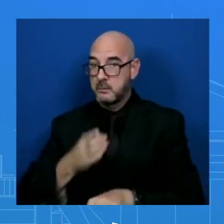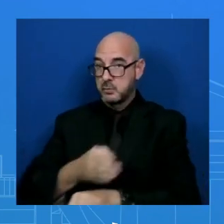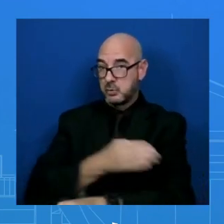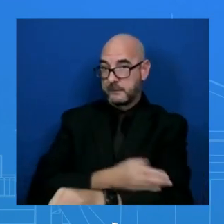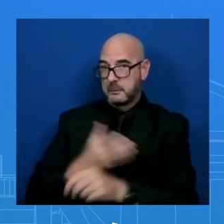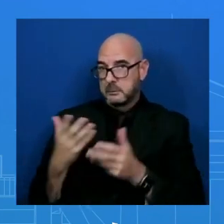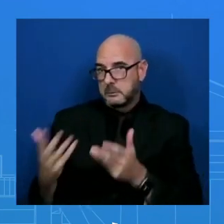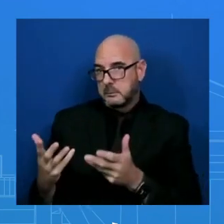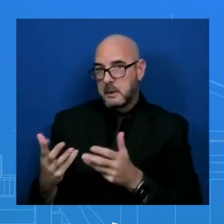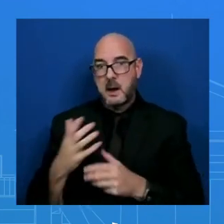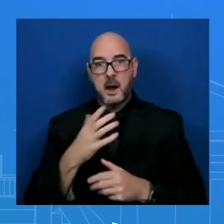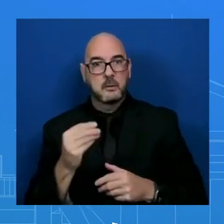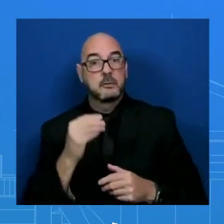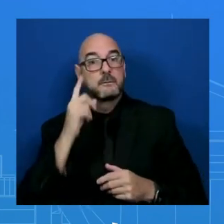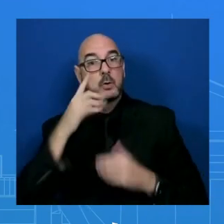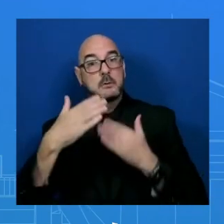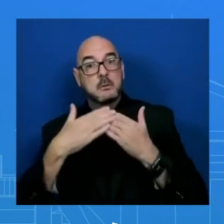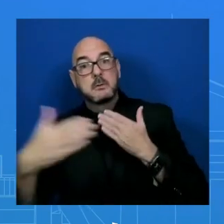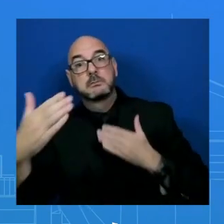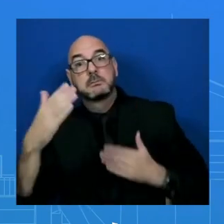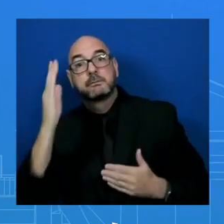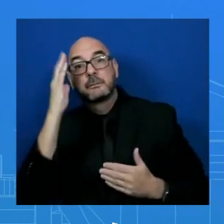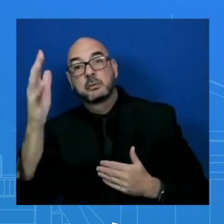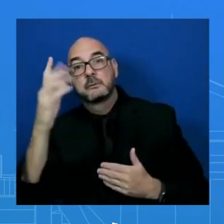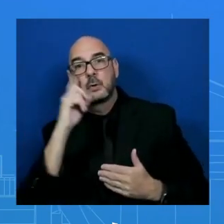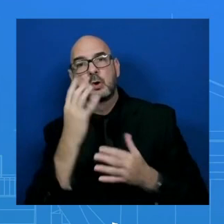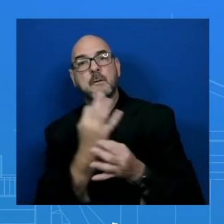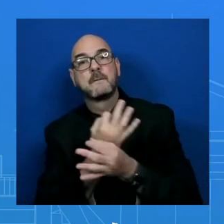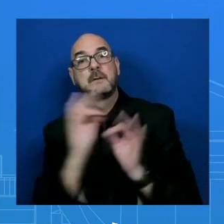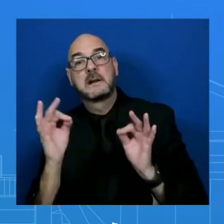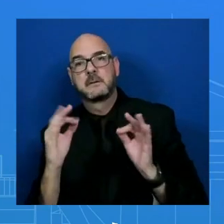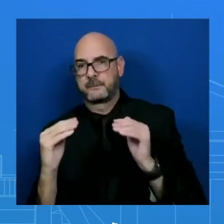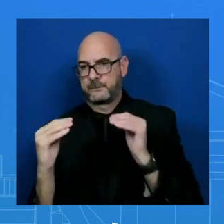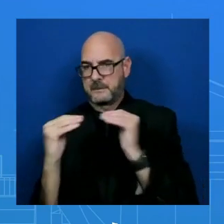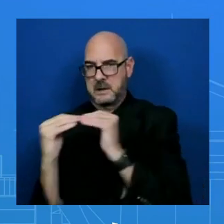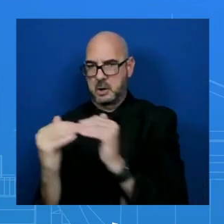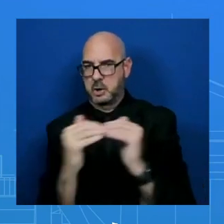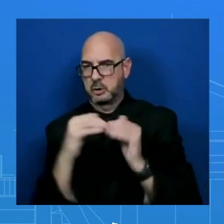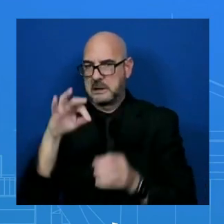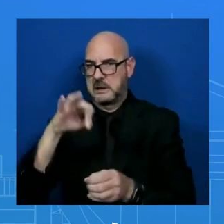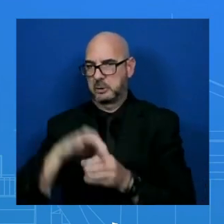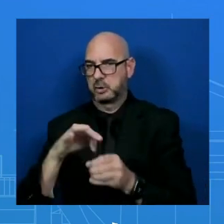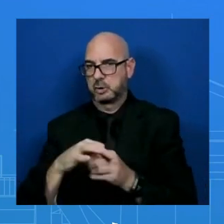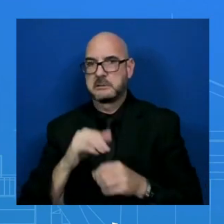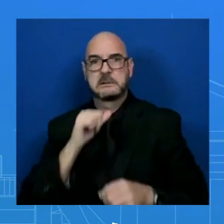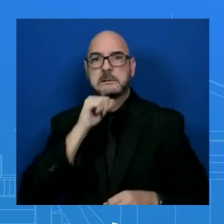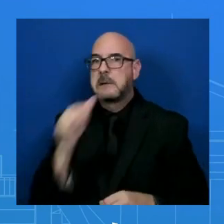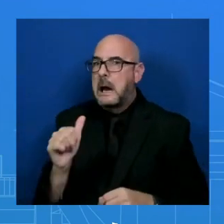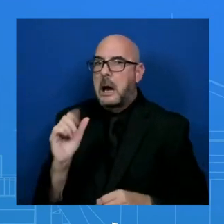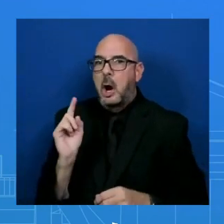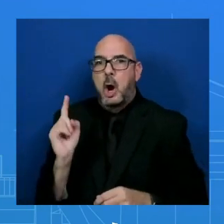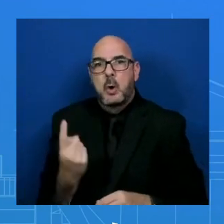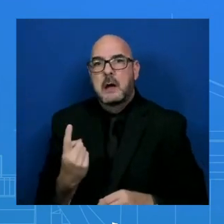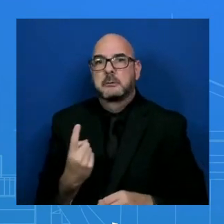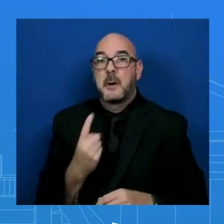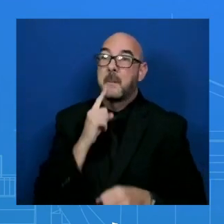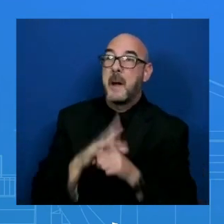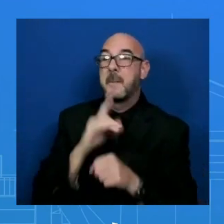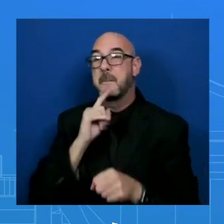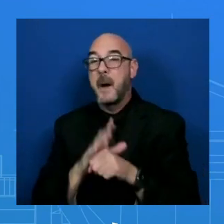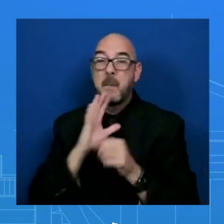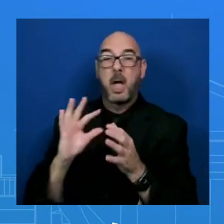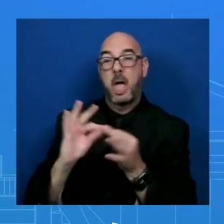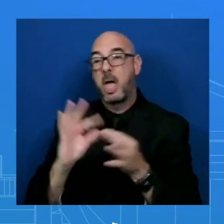election. So our measurement is not about promises. It's not about what we may get on to come. It is about getting